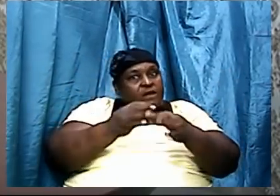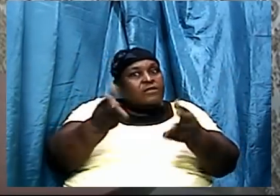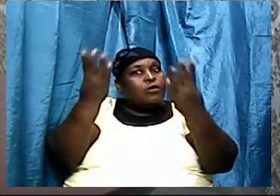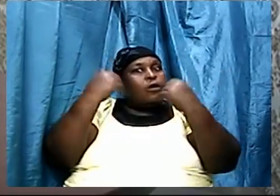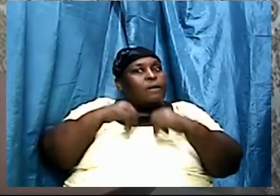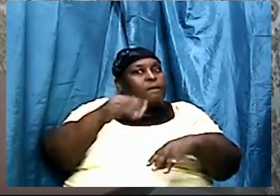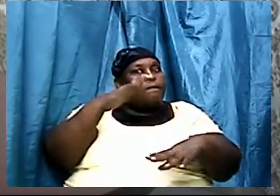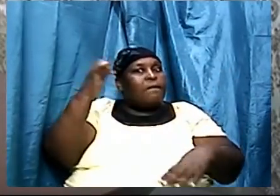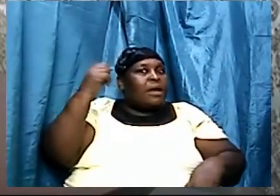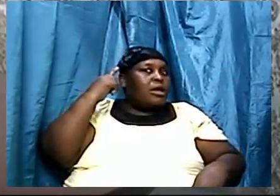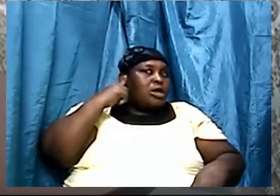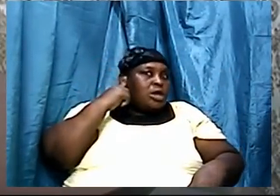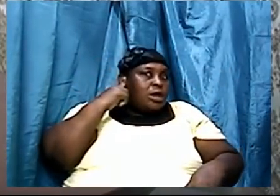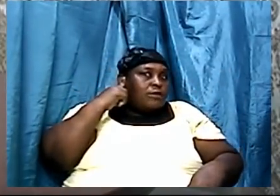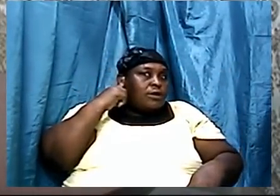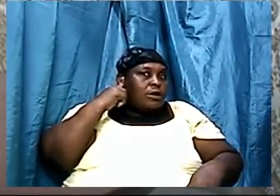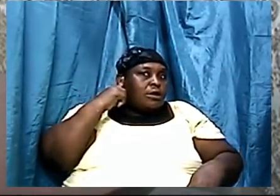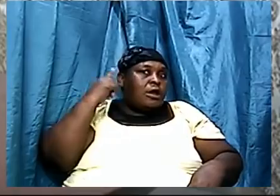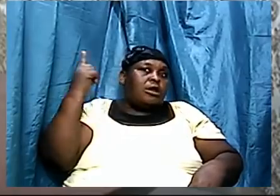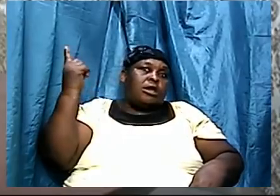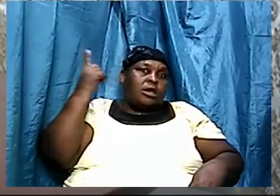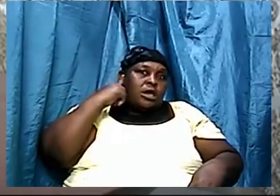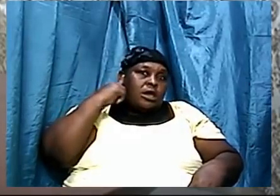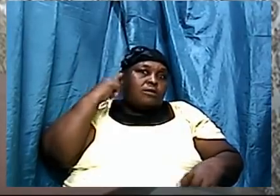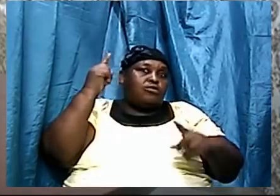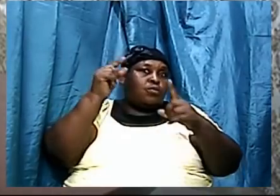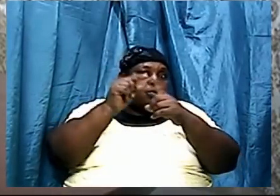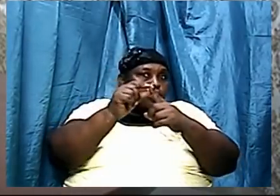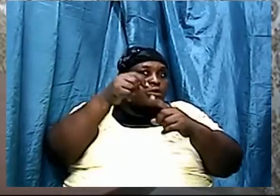and hearing the word of God